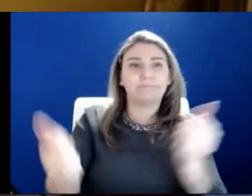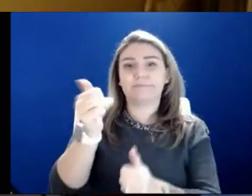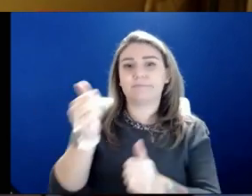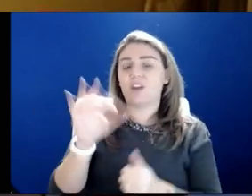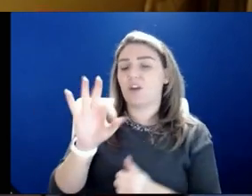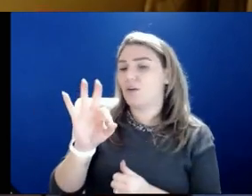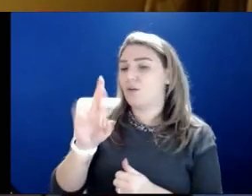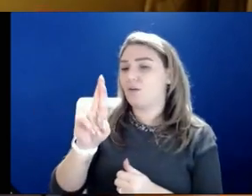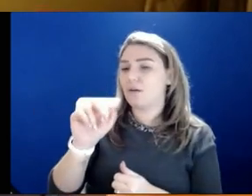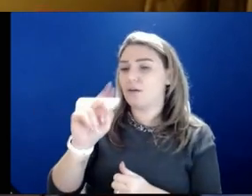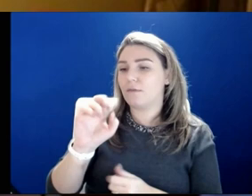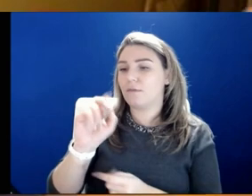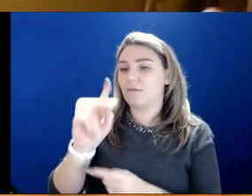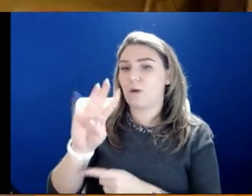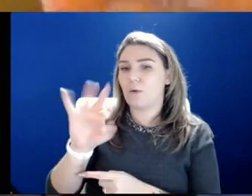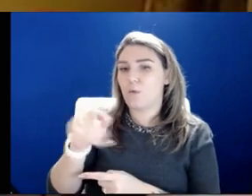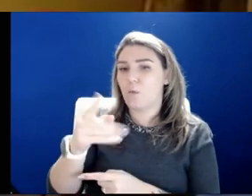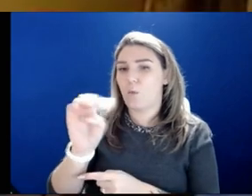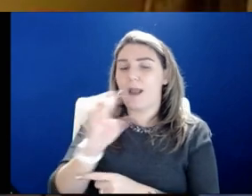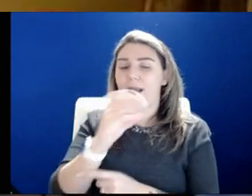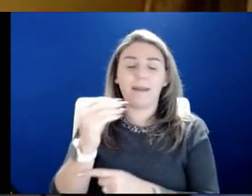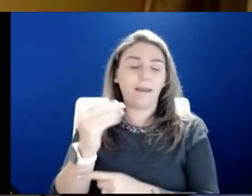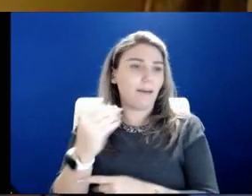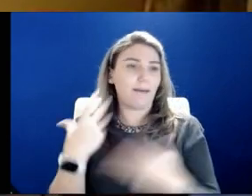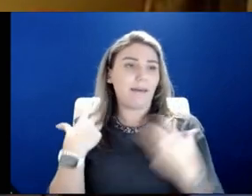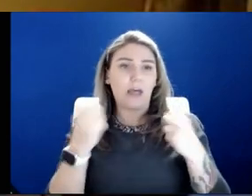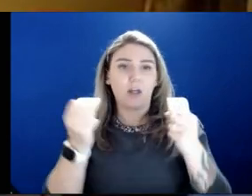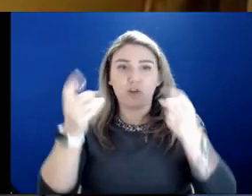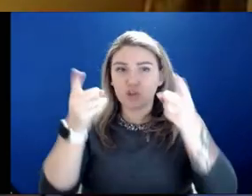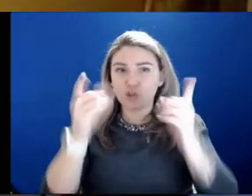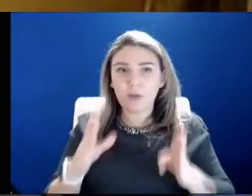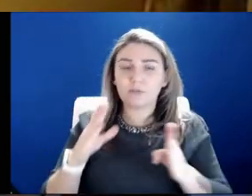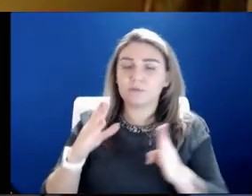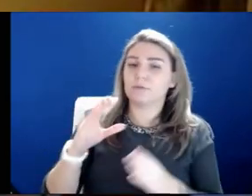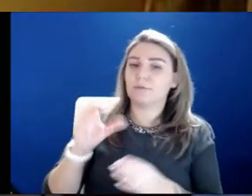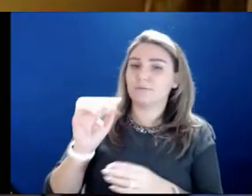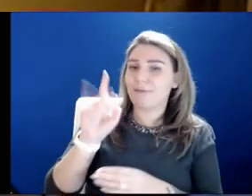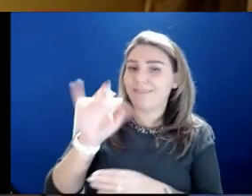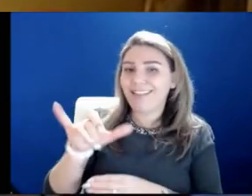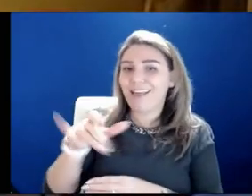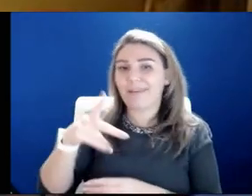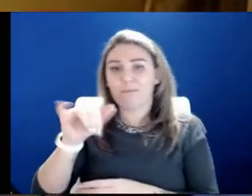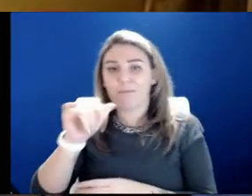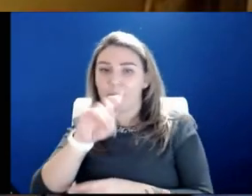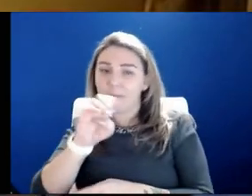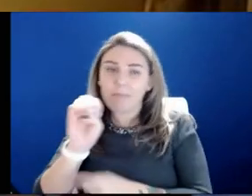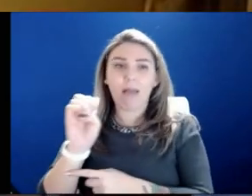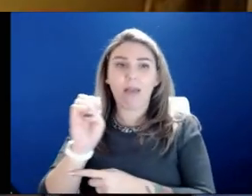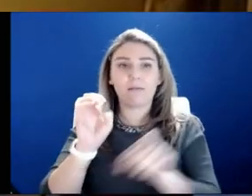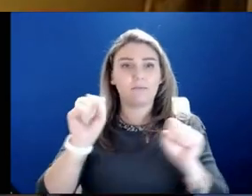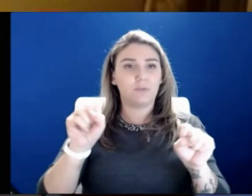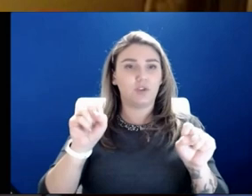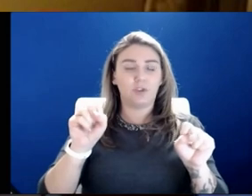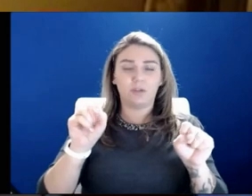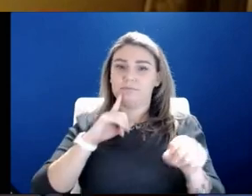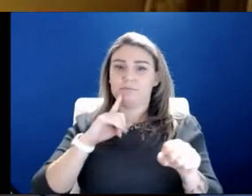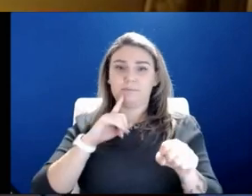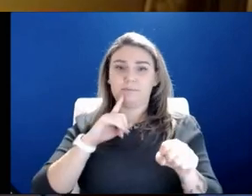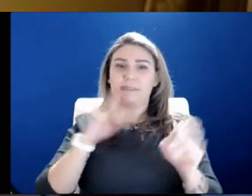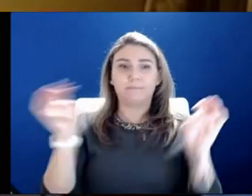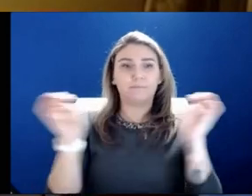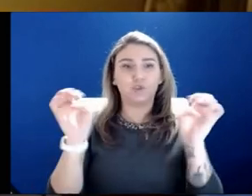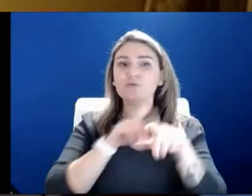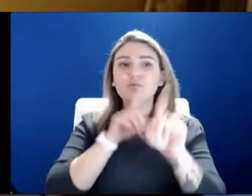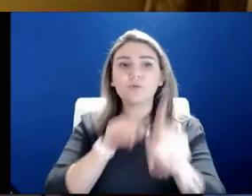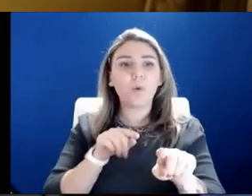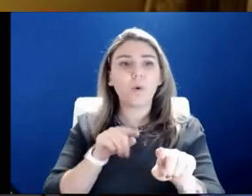Jackson County, and health directors in Clay or Platt County could just issue an emergency order, and